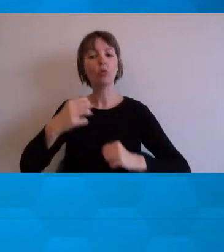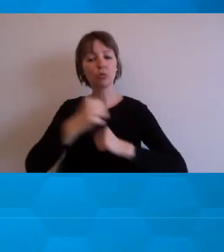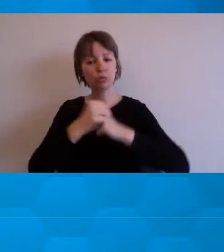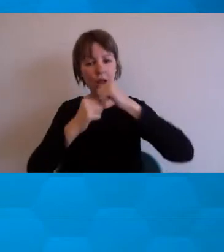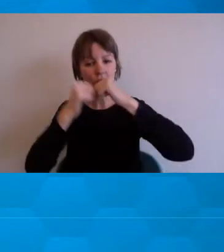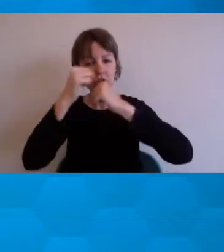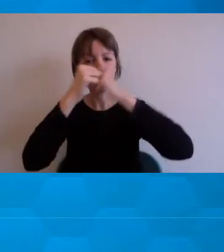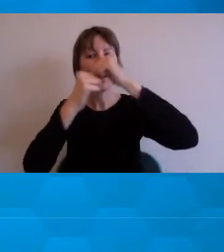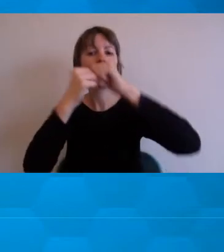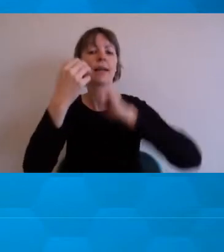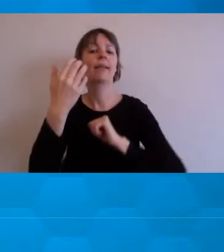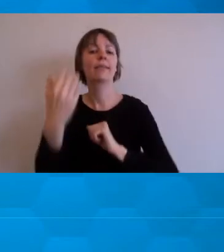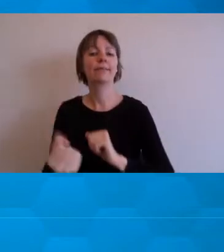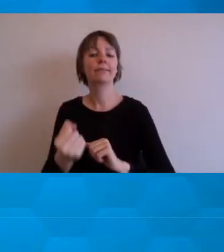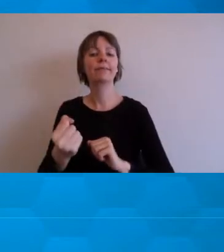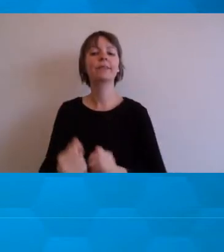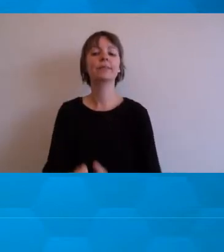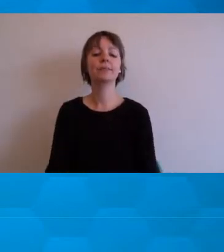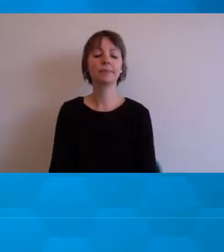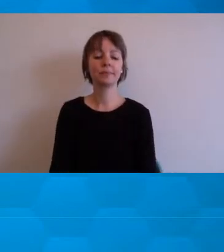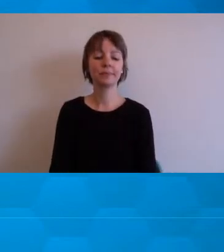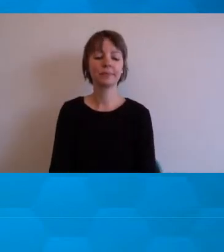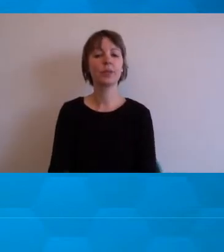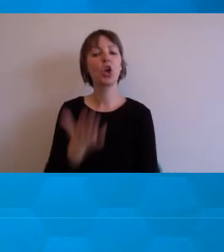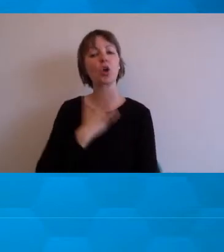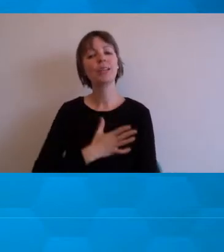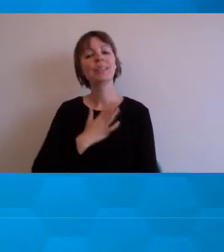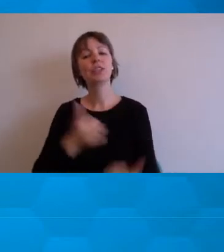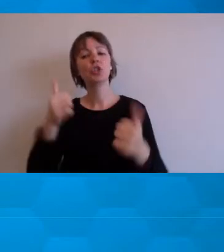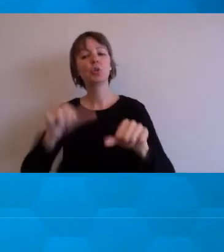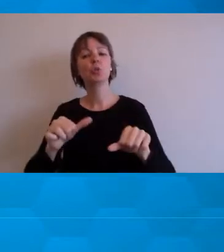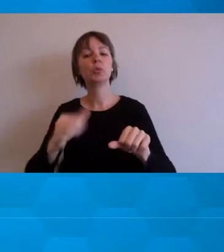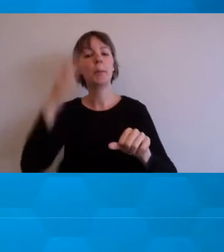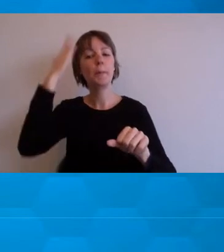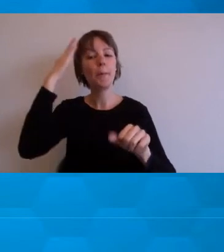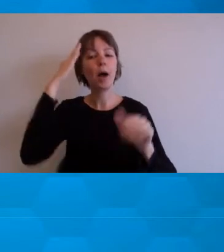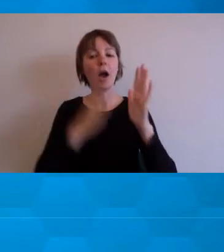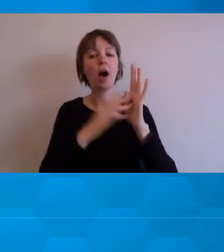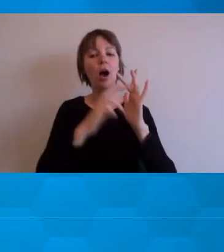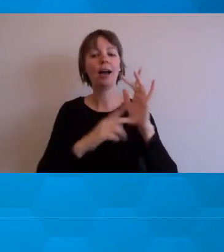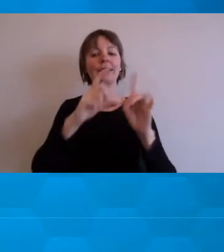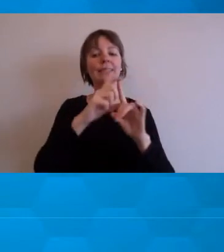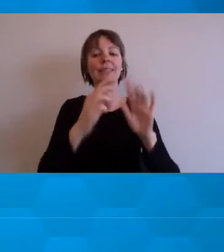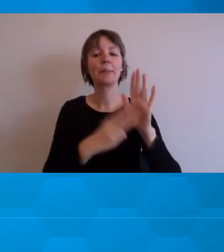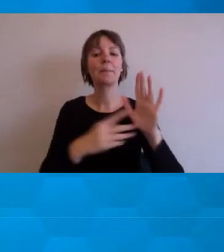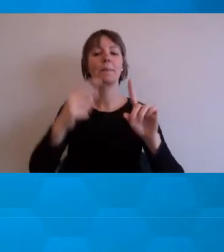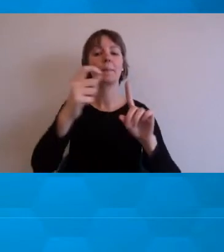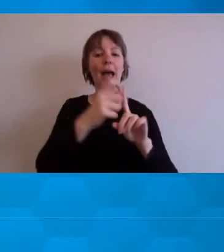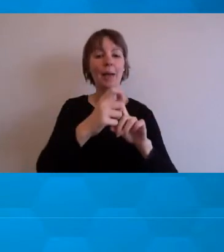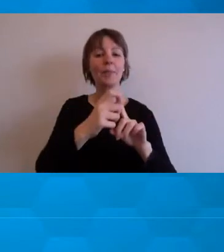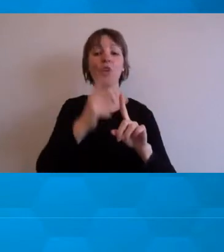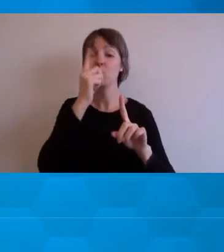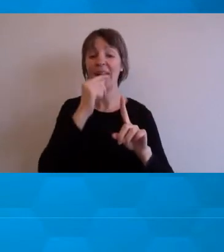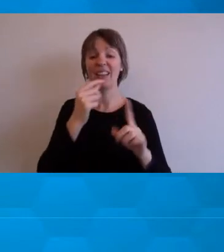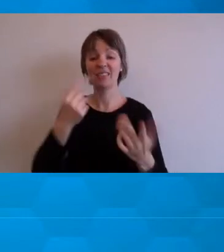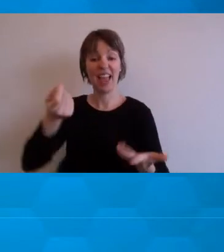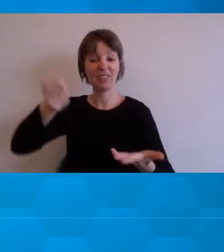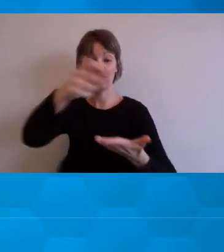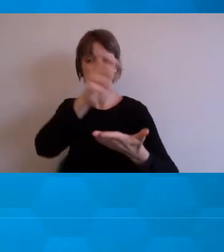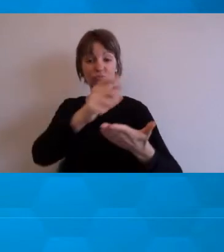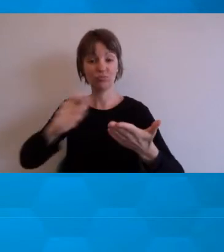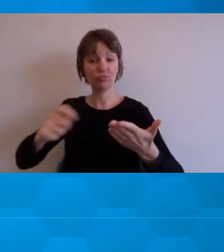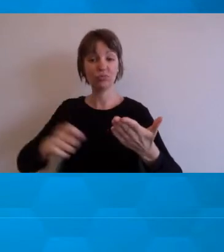come back up to that main picture again. So using things like mind maps and they can be quite literally hand drawn. Anything would be